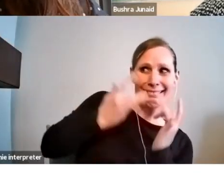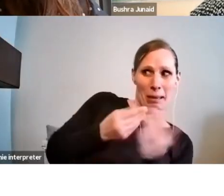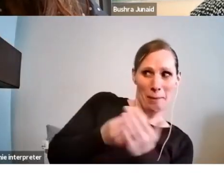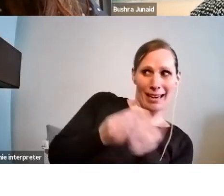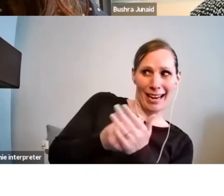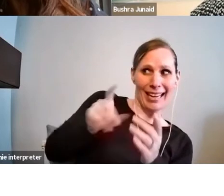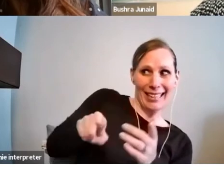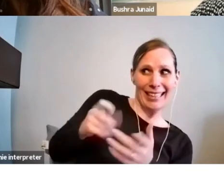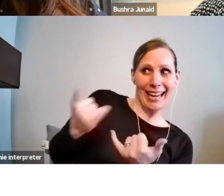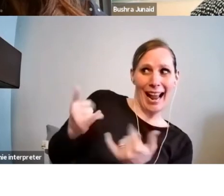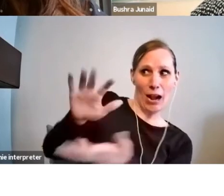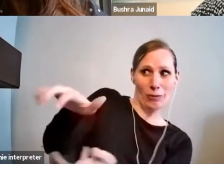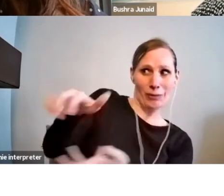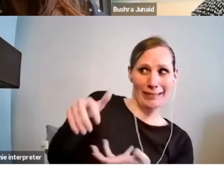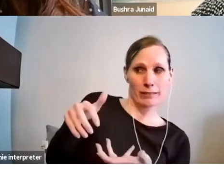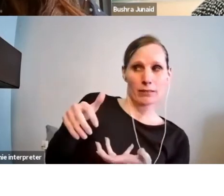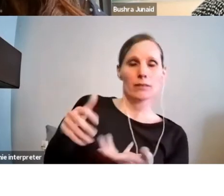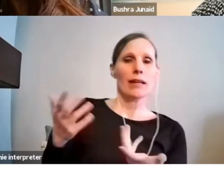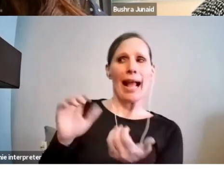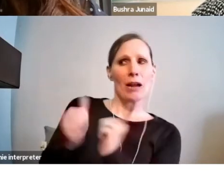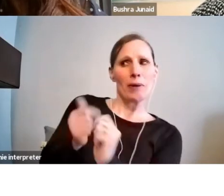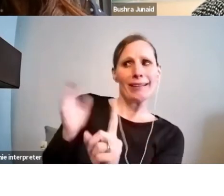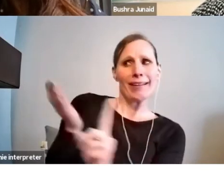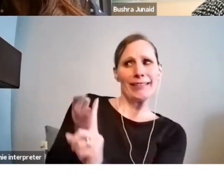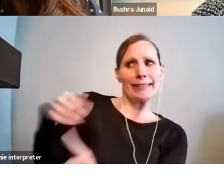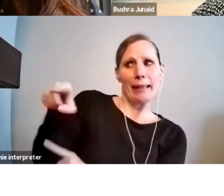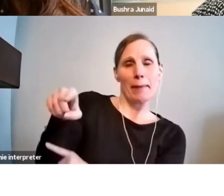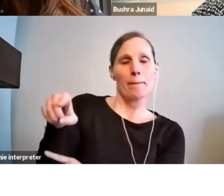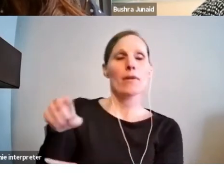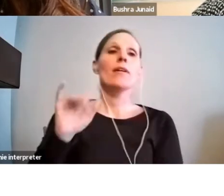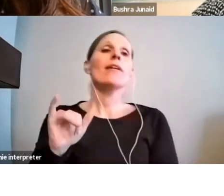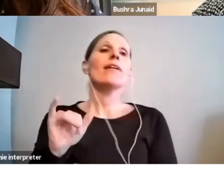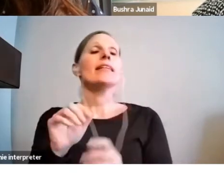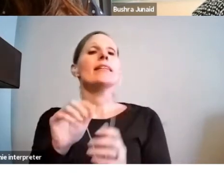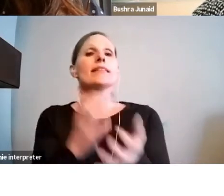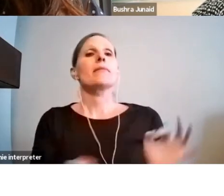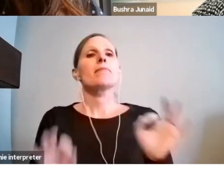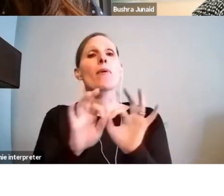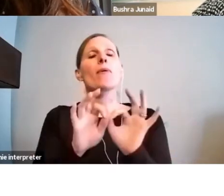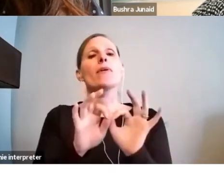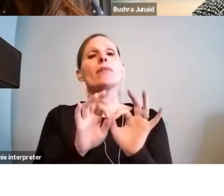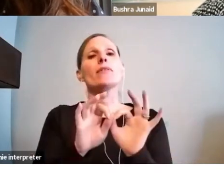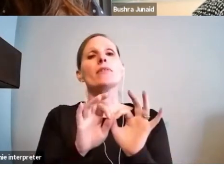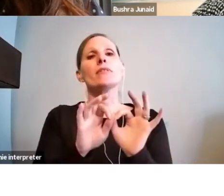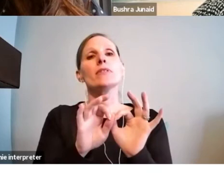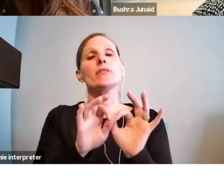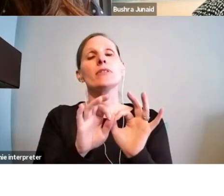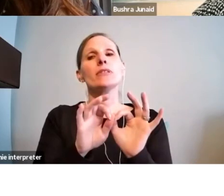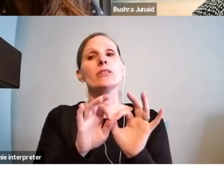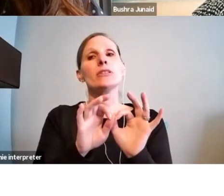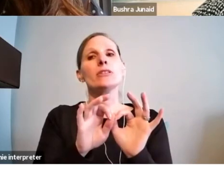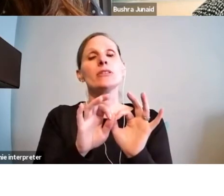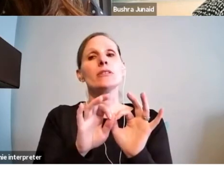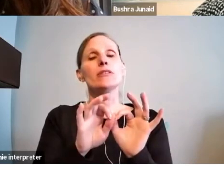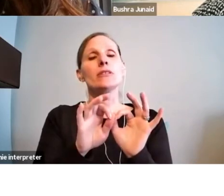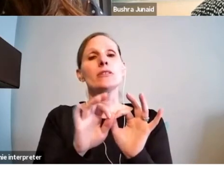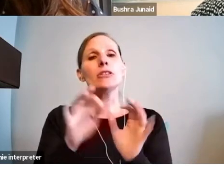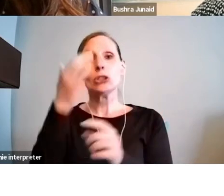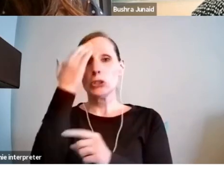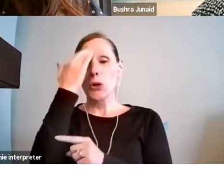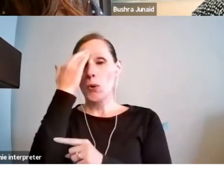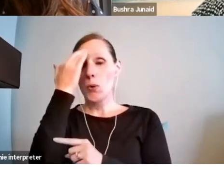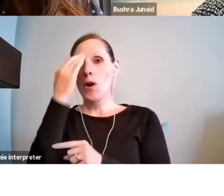So it's important to know that OAC grants are not awarded based on financial need.